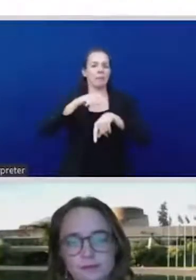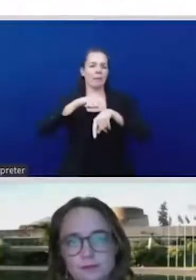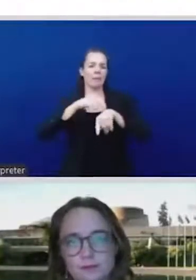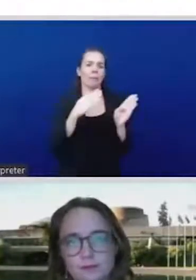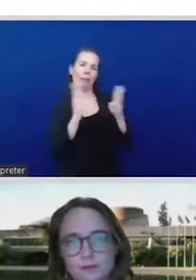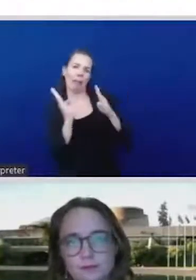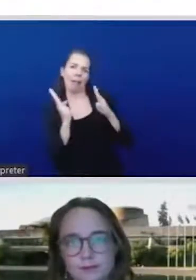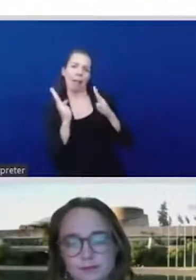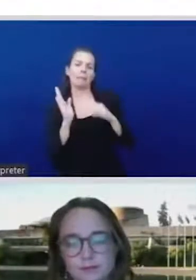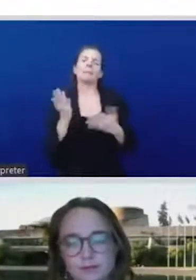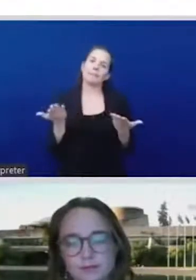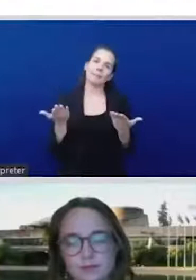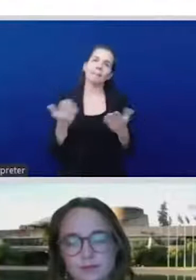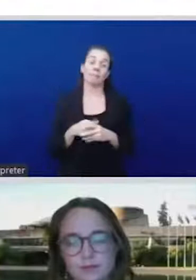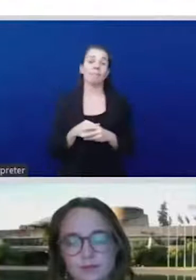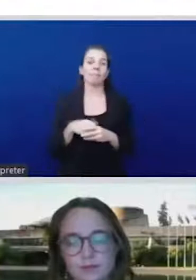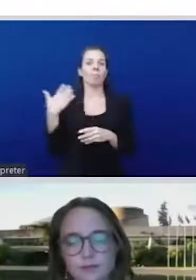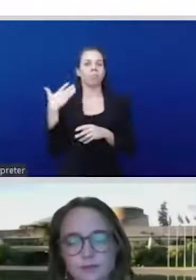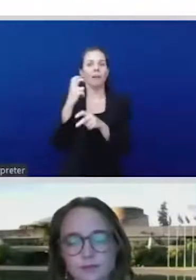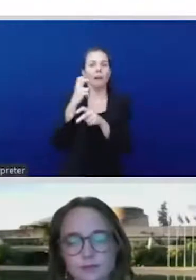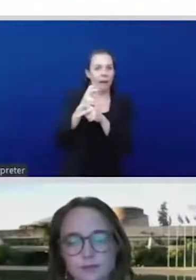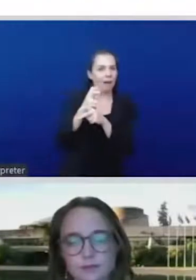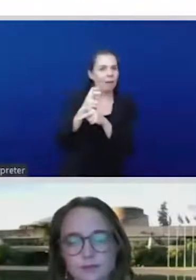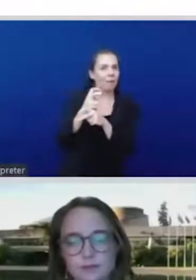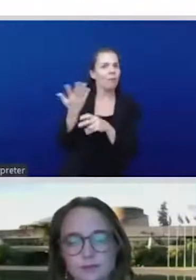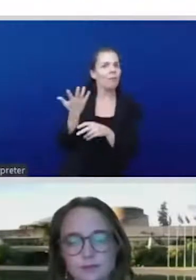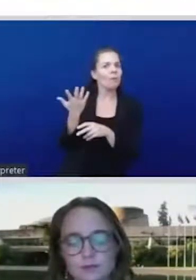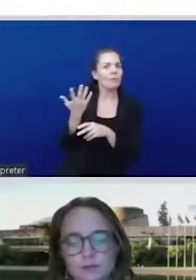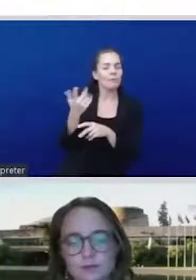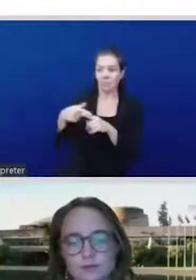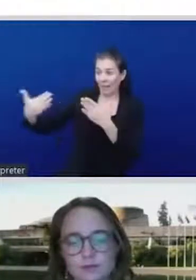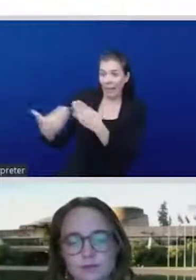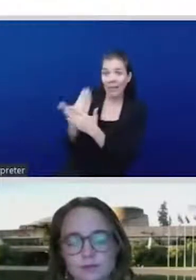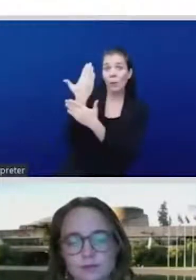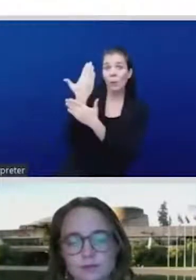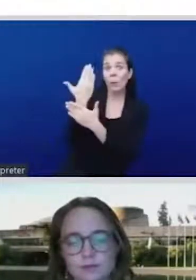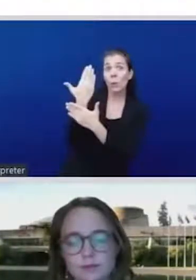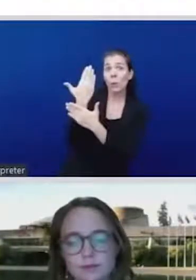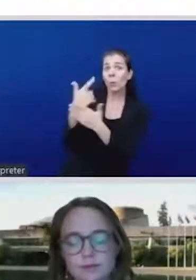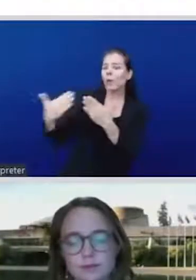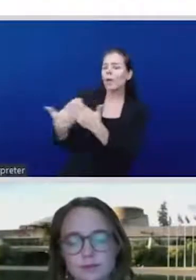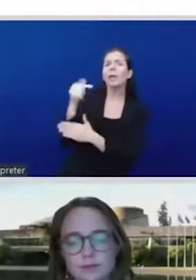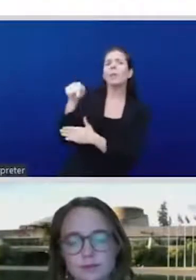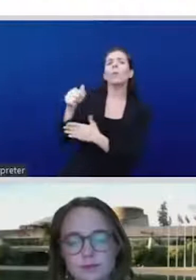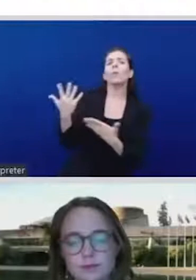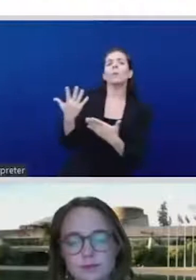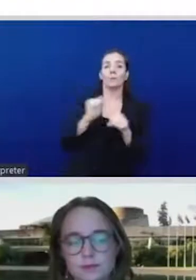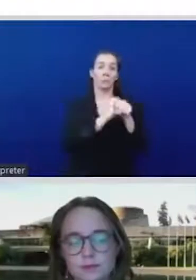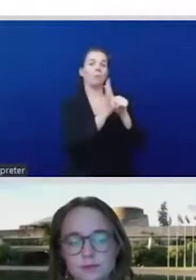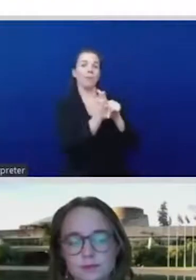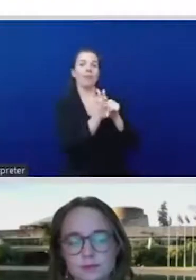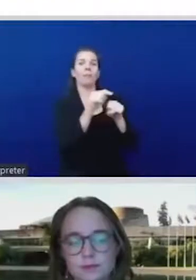is to reveal a lot of what and put the spotlight on many of the things that feminist